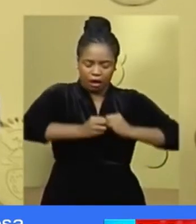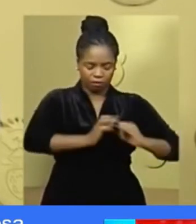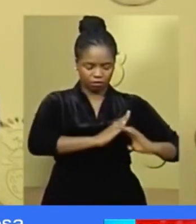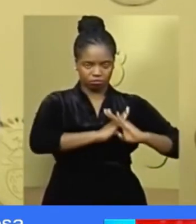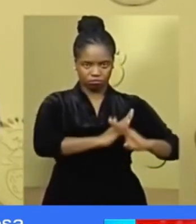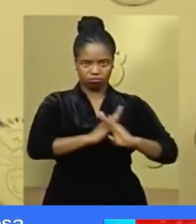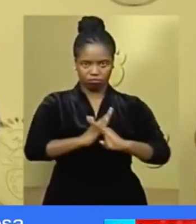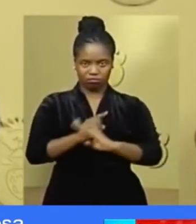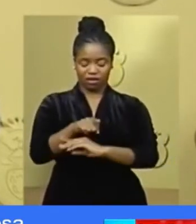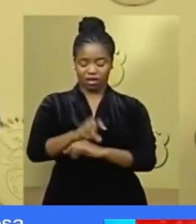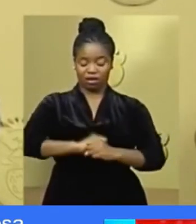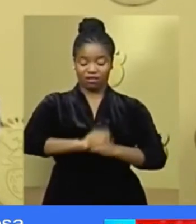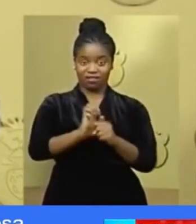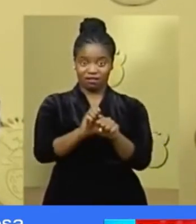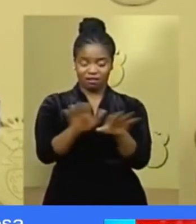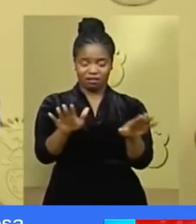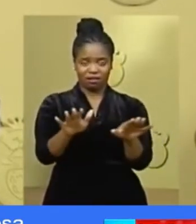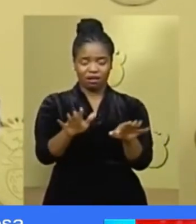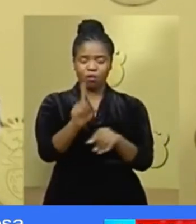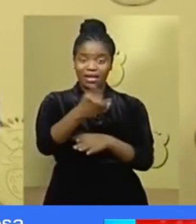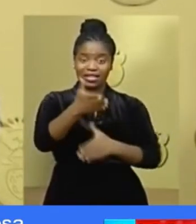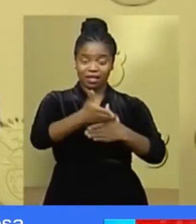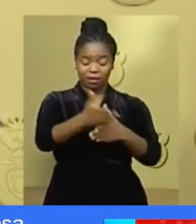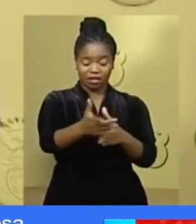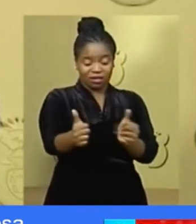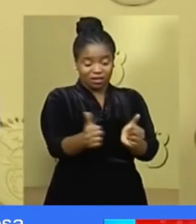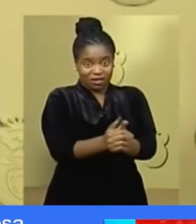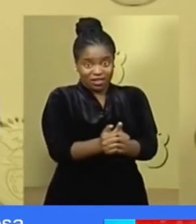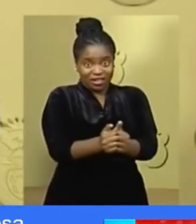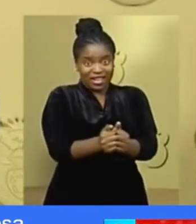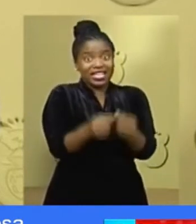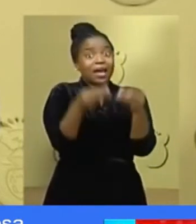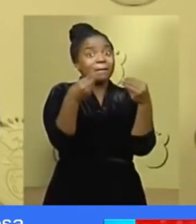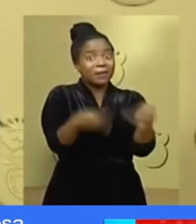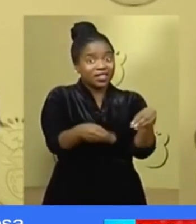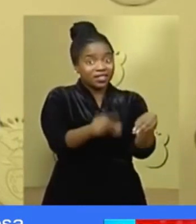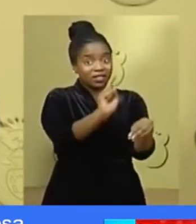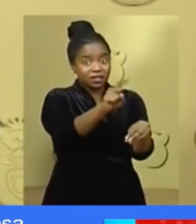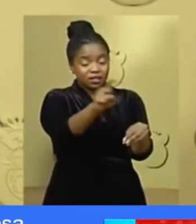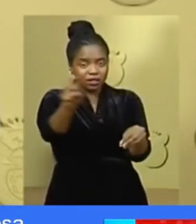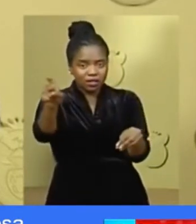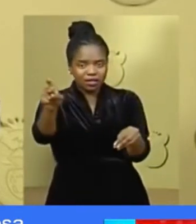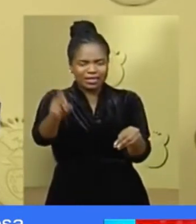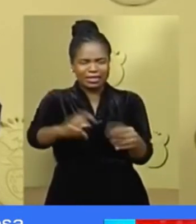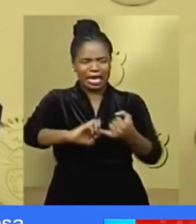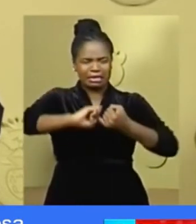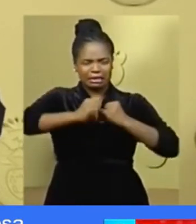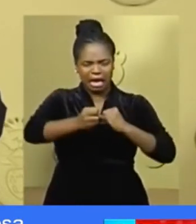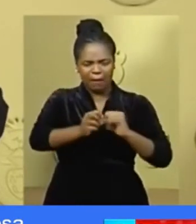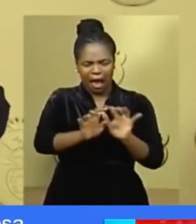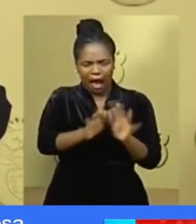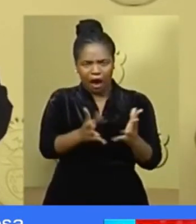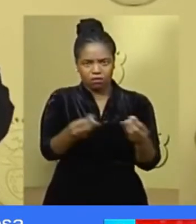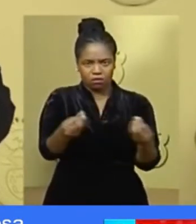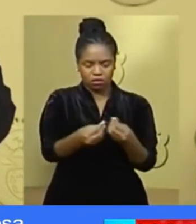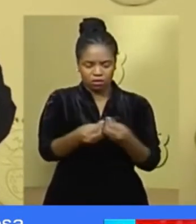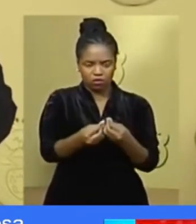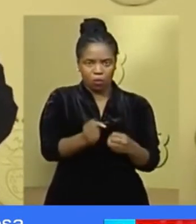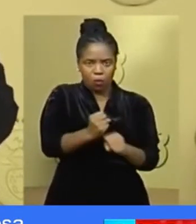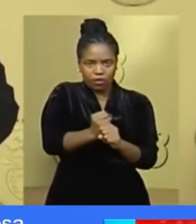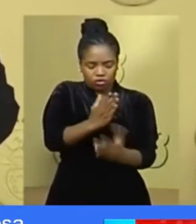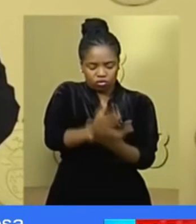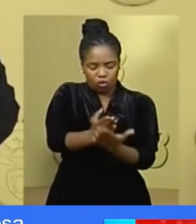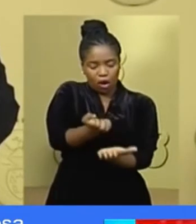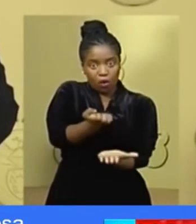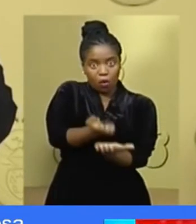working together with business we are putting in place measures to mitigate the